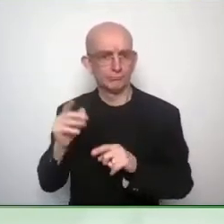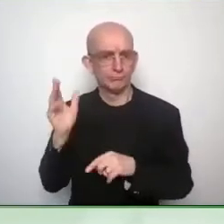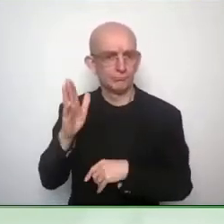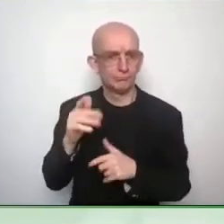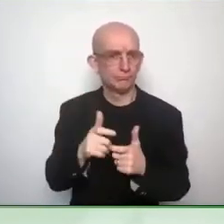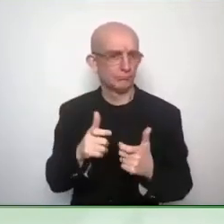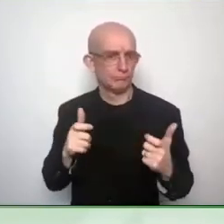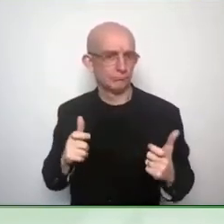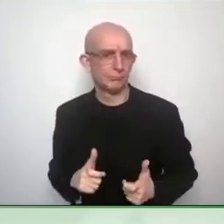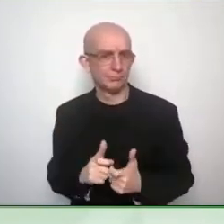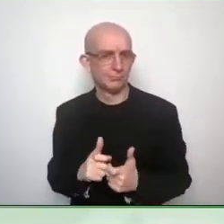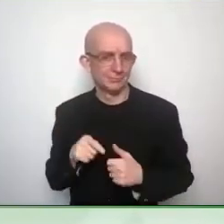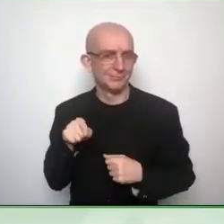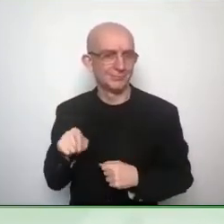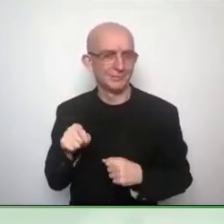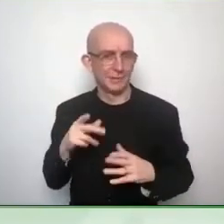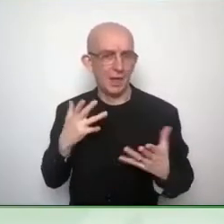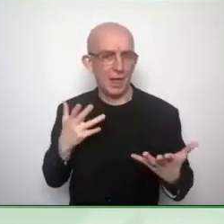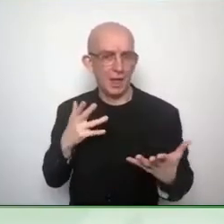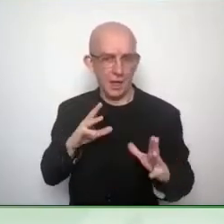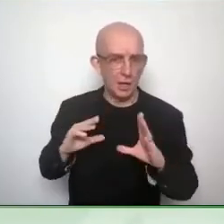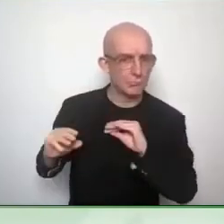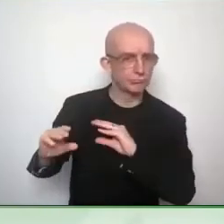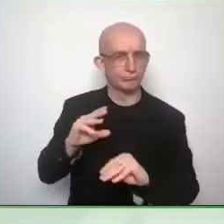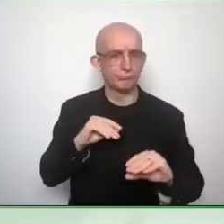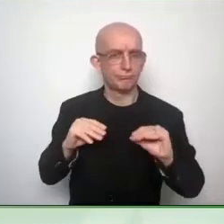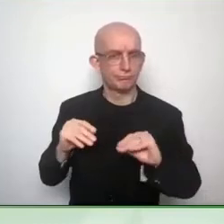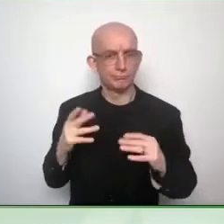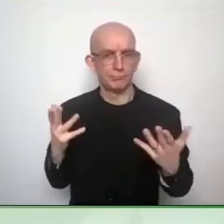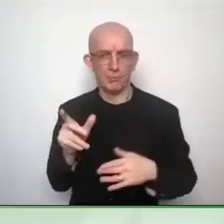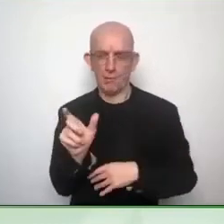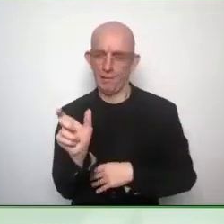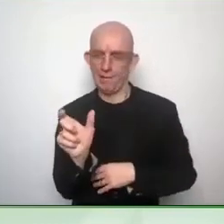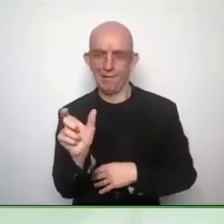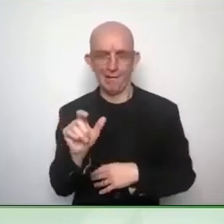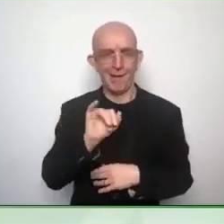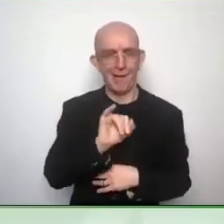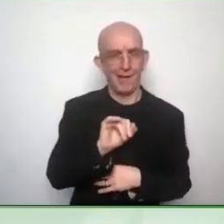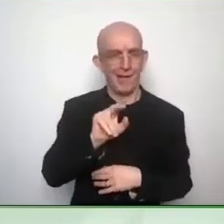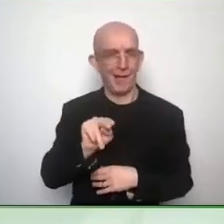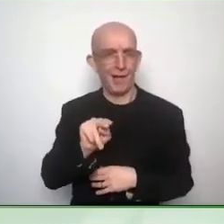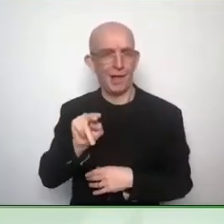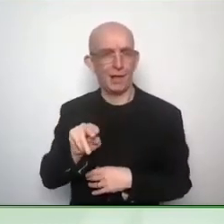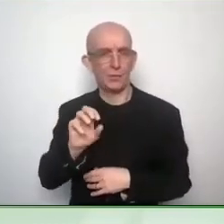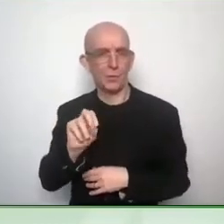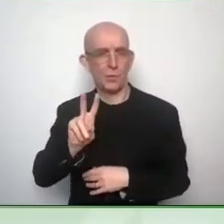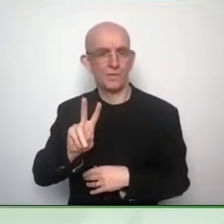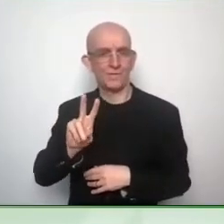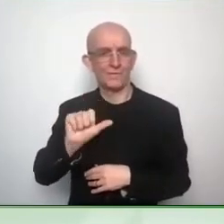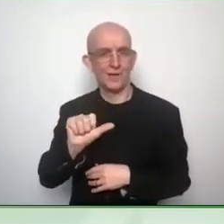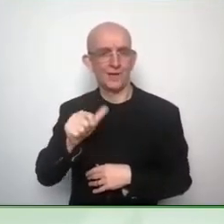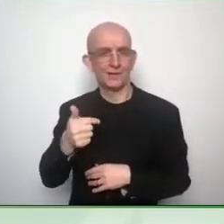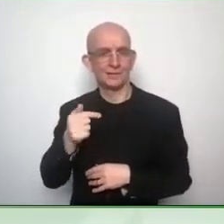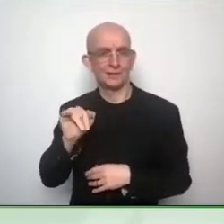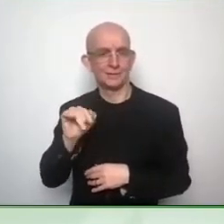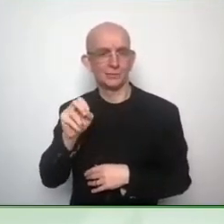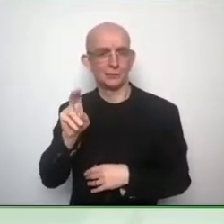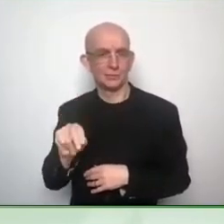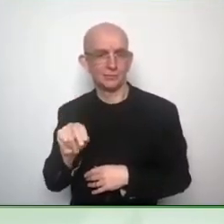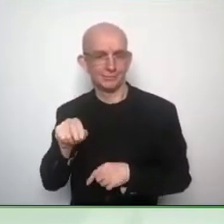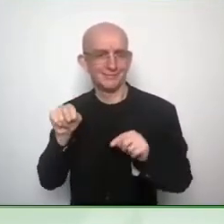how we review submissions, for example. We really wanted that people get a state-of-the-art overview